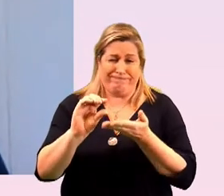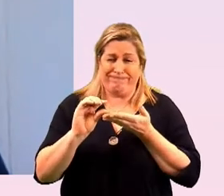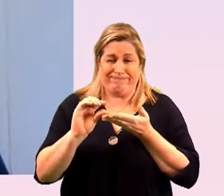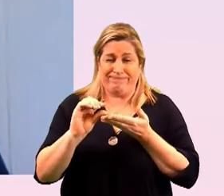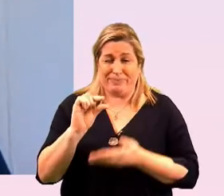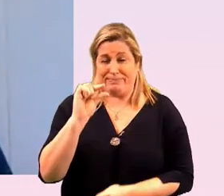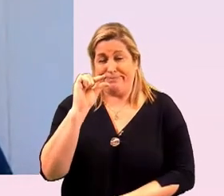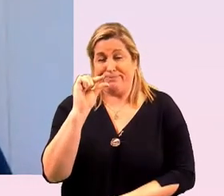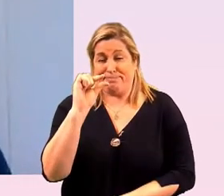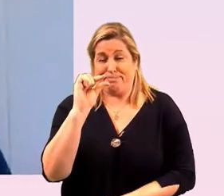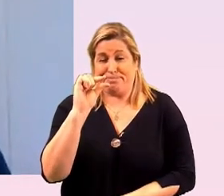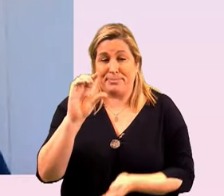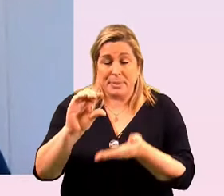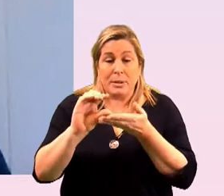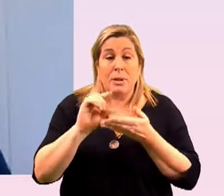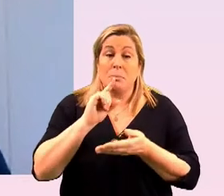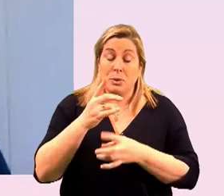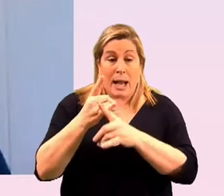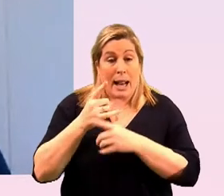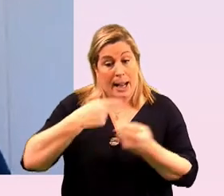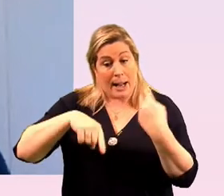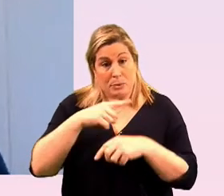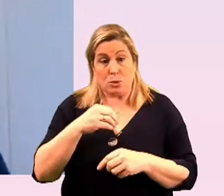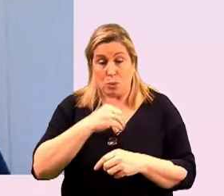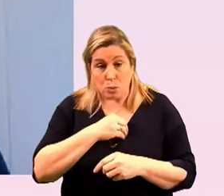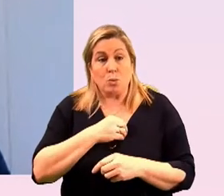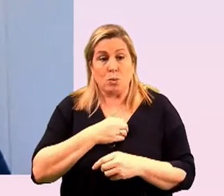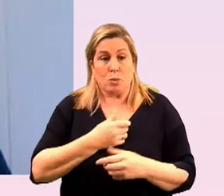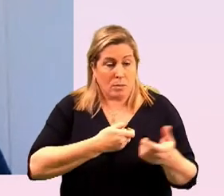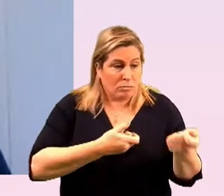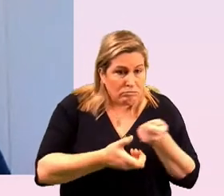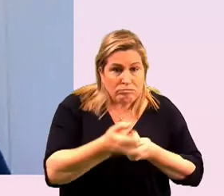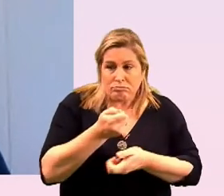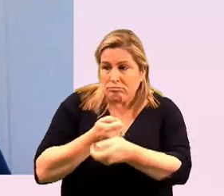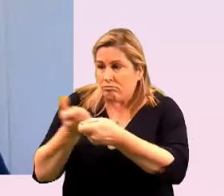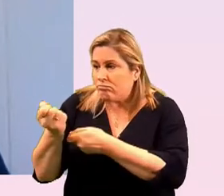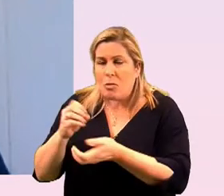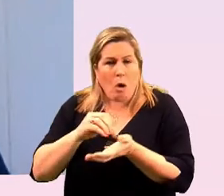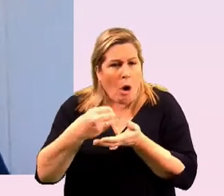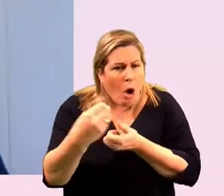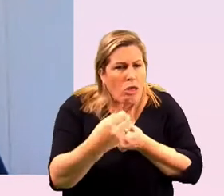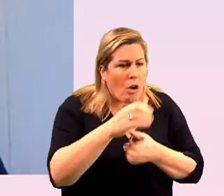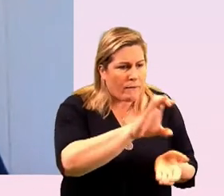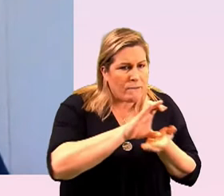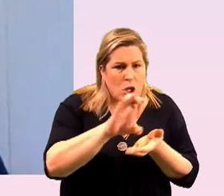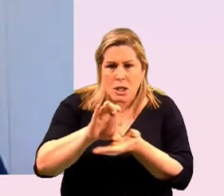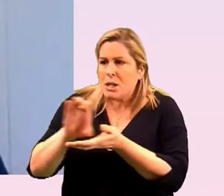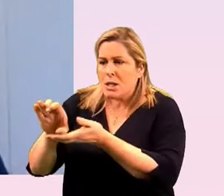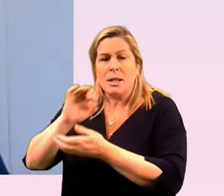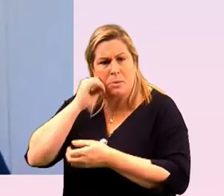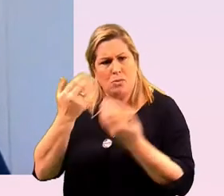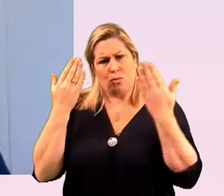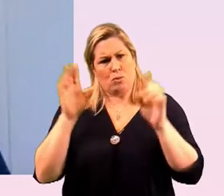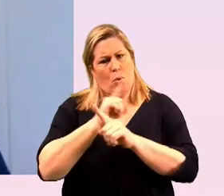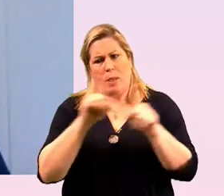small grant but it helped us to leverage other funds by showing other funders that we were identified